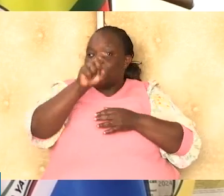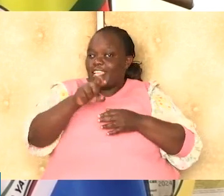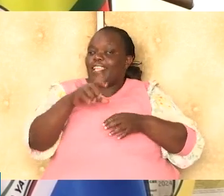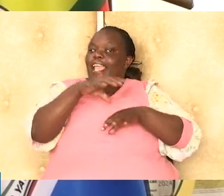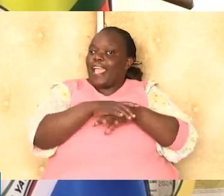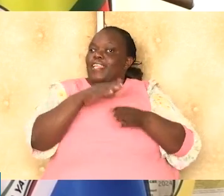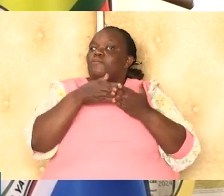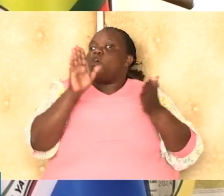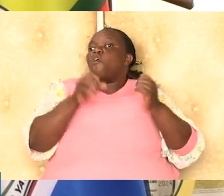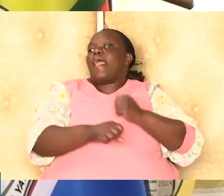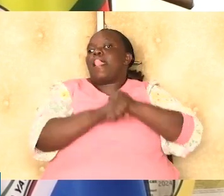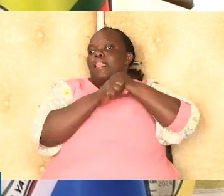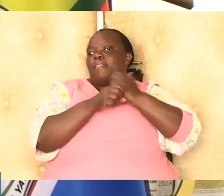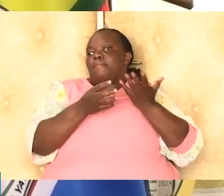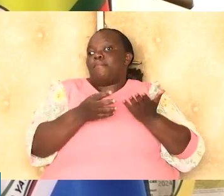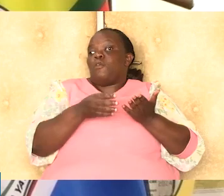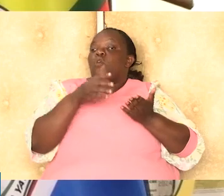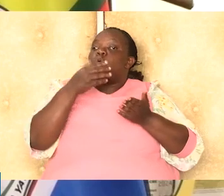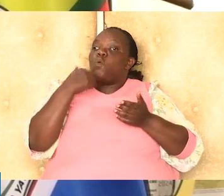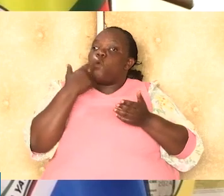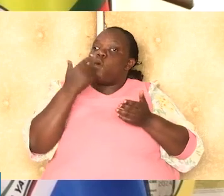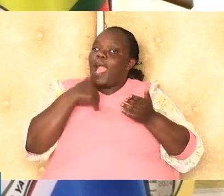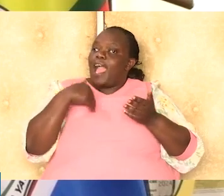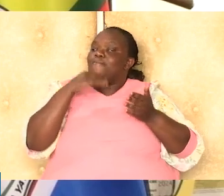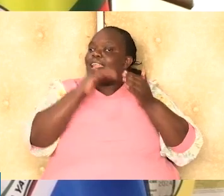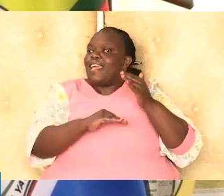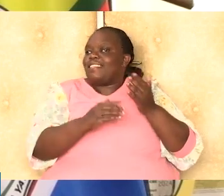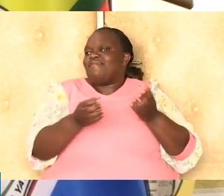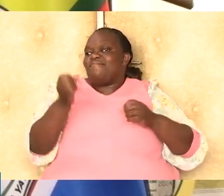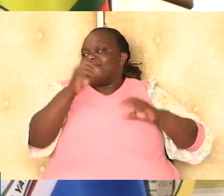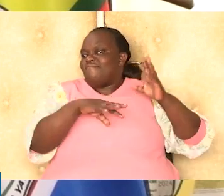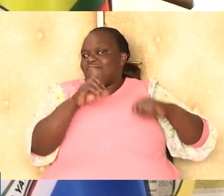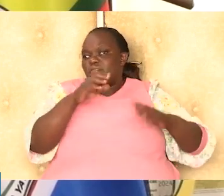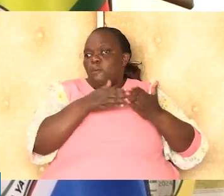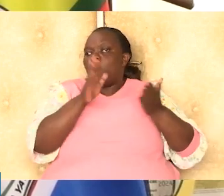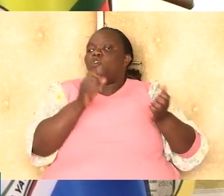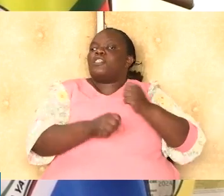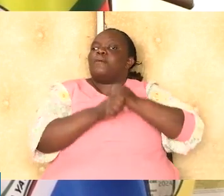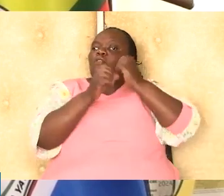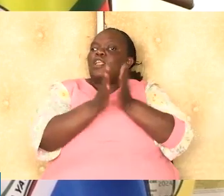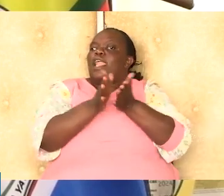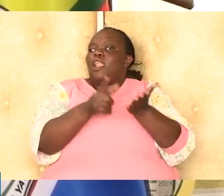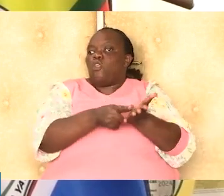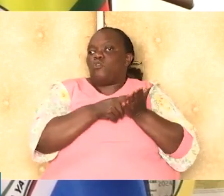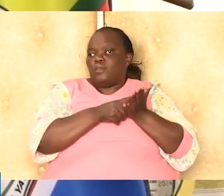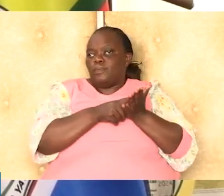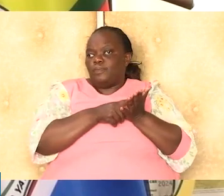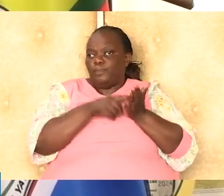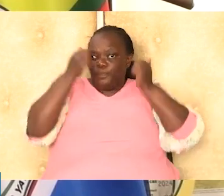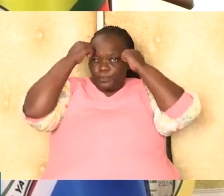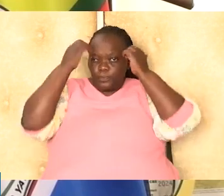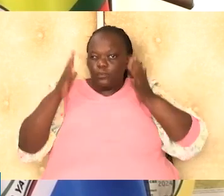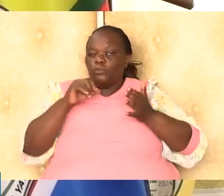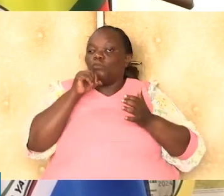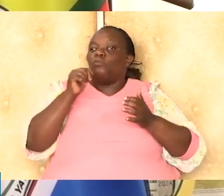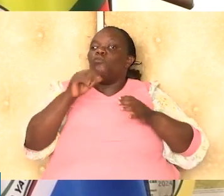greater assistance, while those with lesser need contribute more through household support and loans. Students who